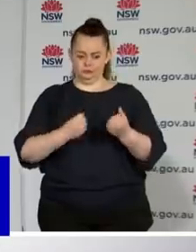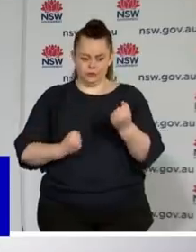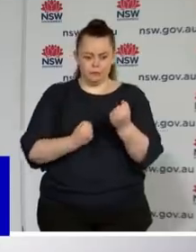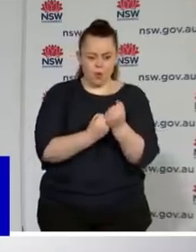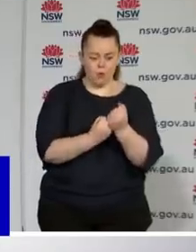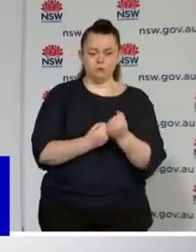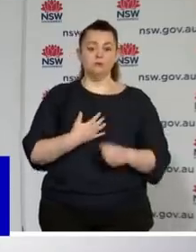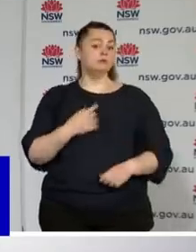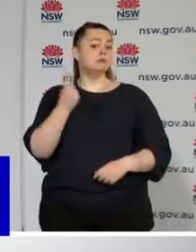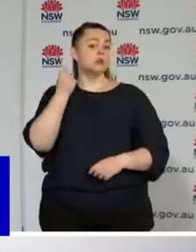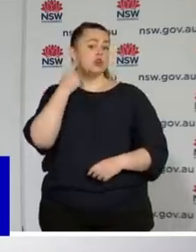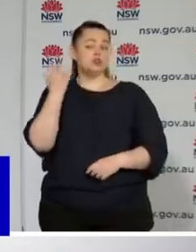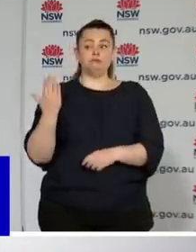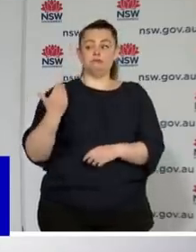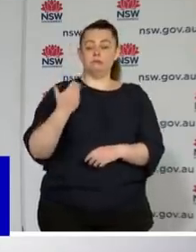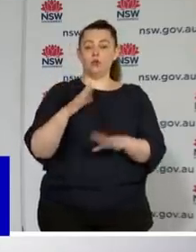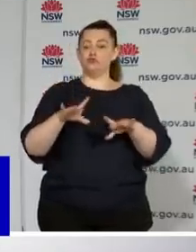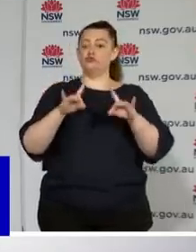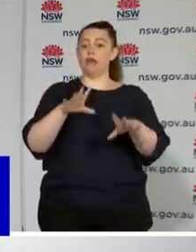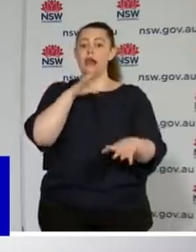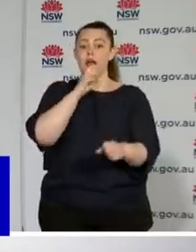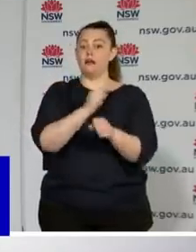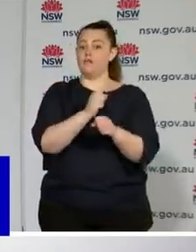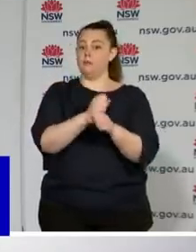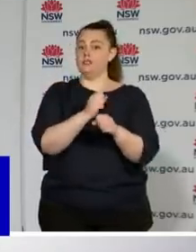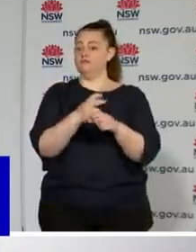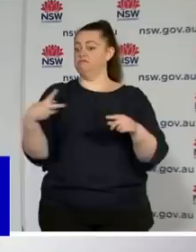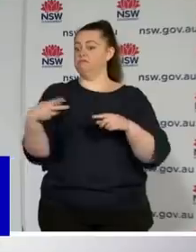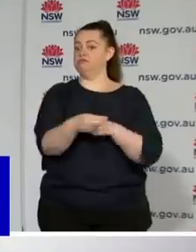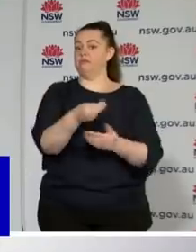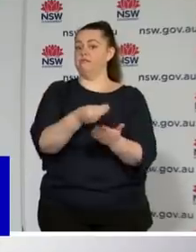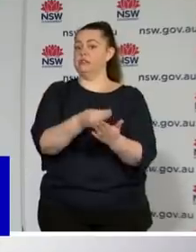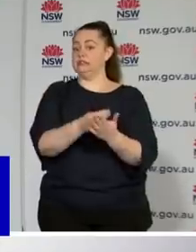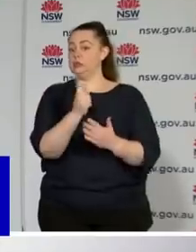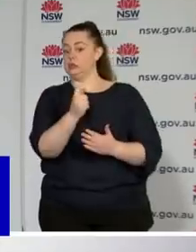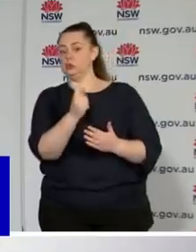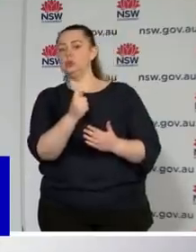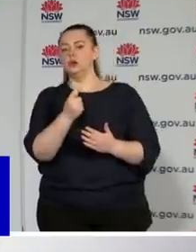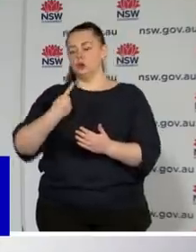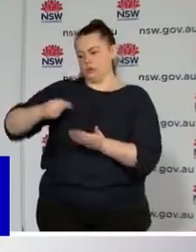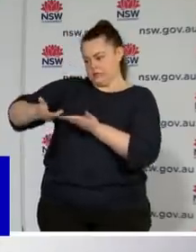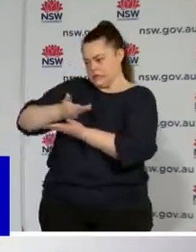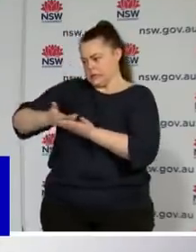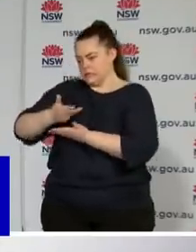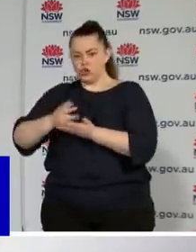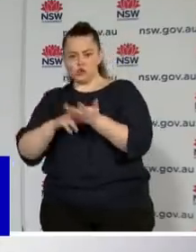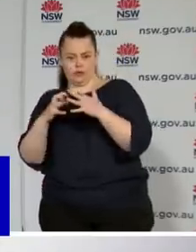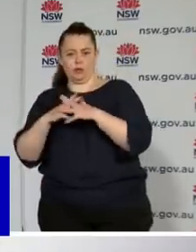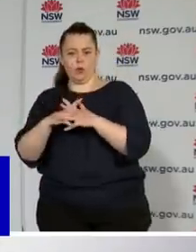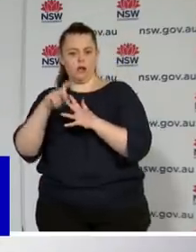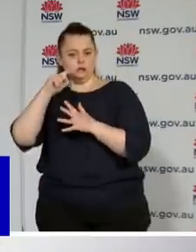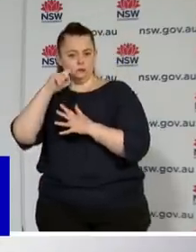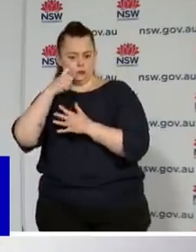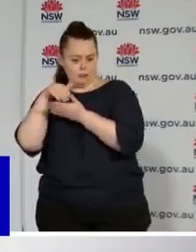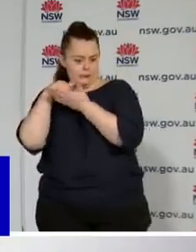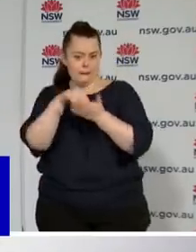point, the Treasurer has done a lot of work as to how we can continue to support small businesses during this